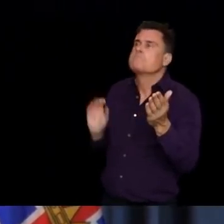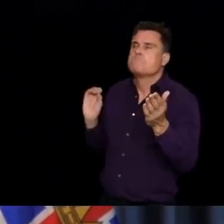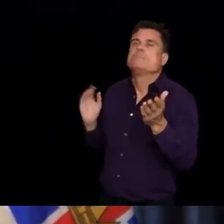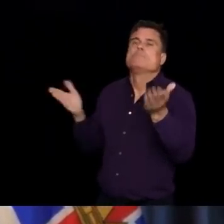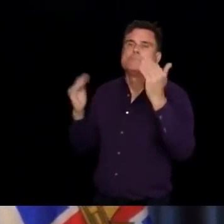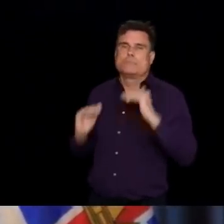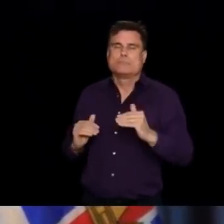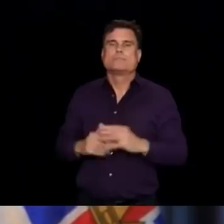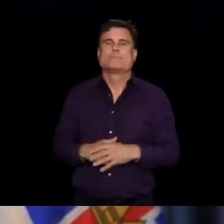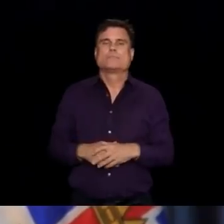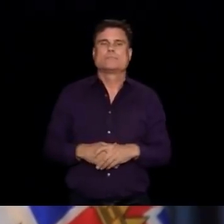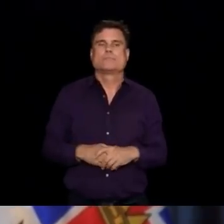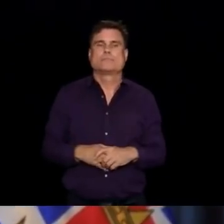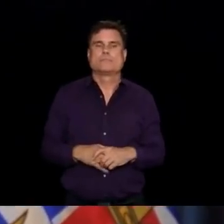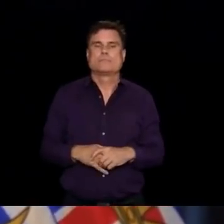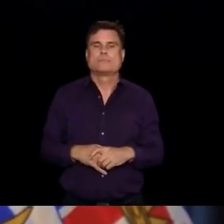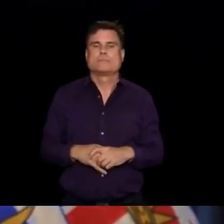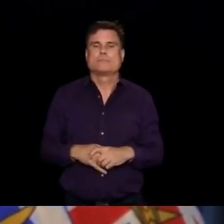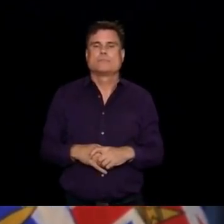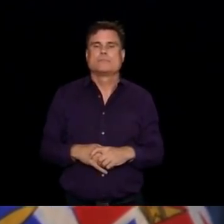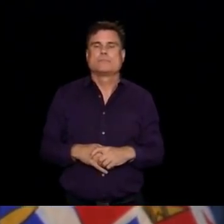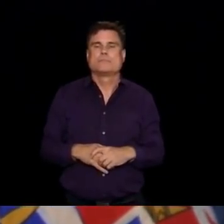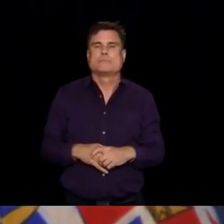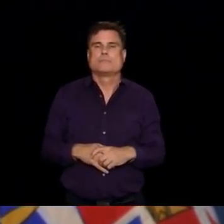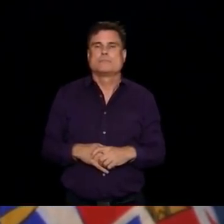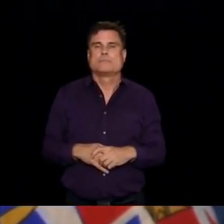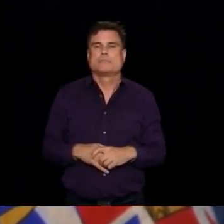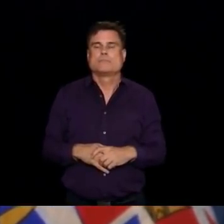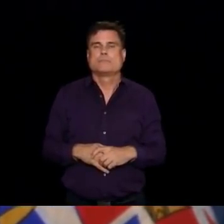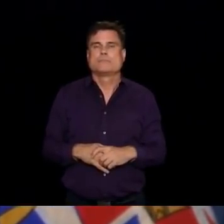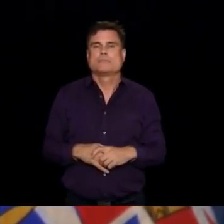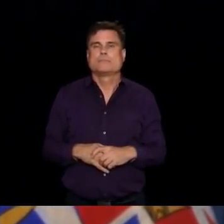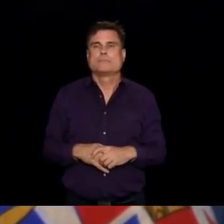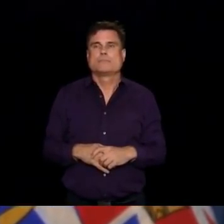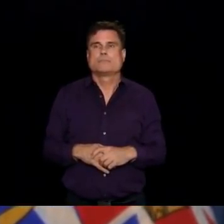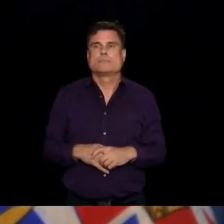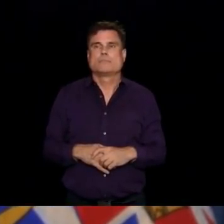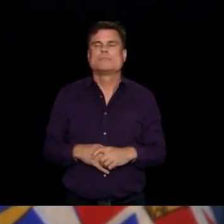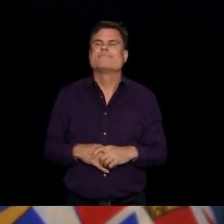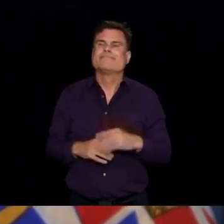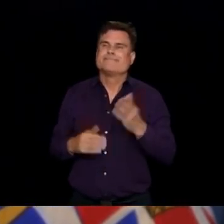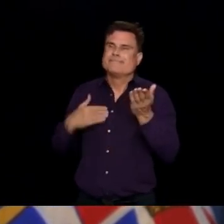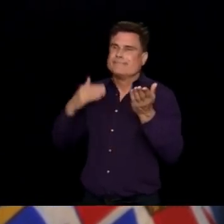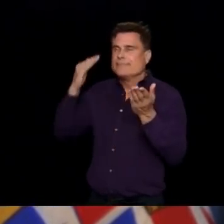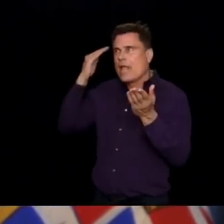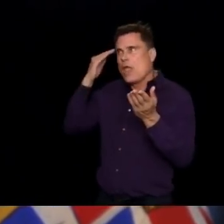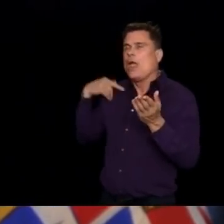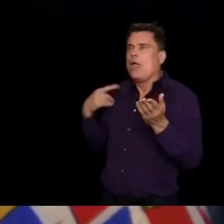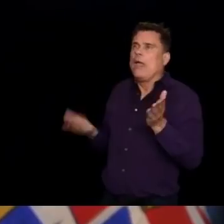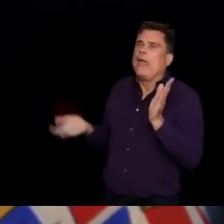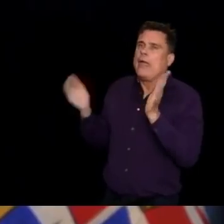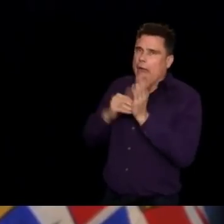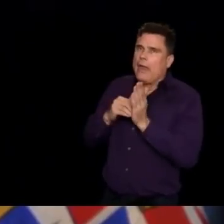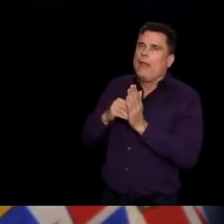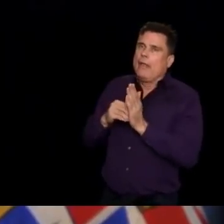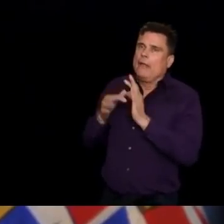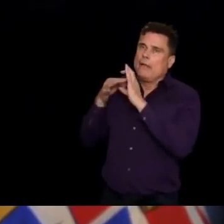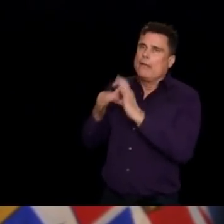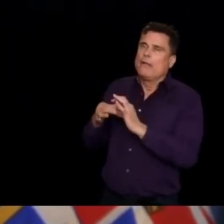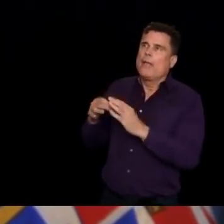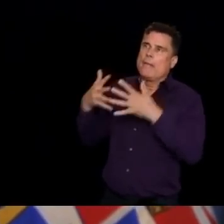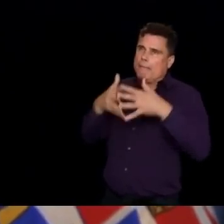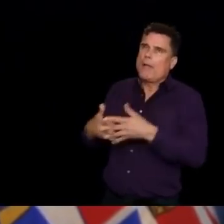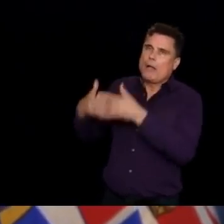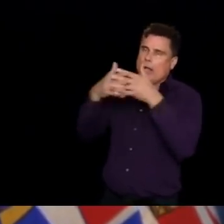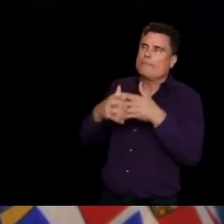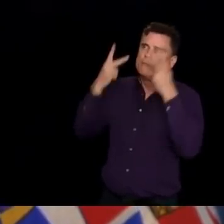Hi, Dr. Henry, Minister Dix. Thanks for taking my question. I don't want to belabor this particular point, but back to U.S. visitors and such. I know you've told, since day